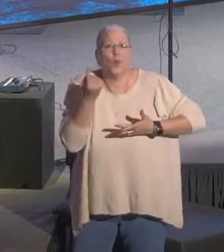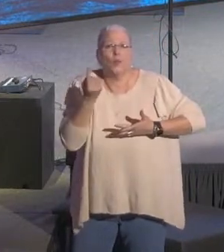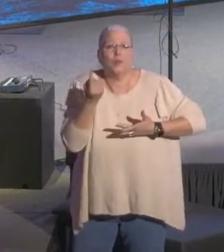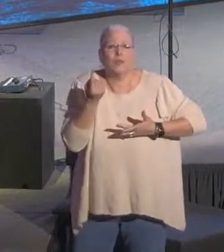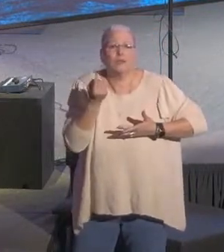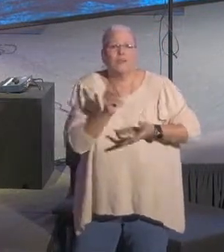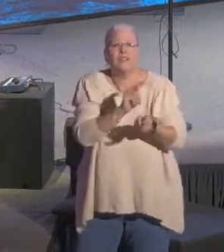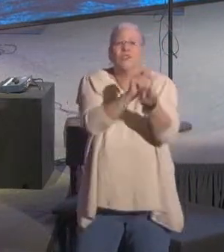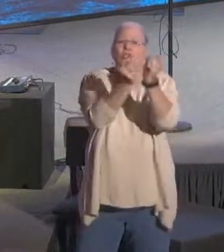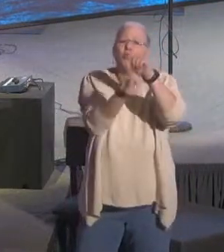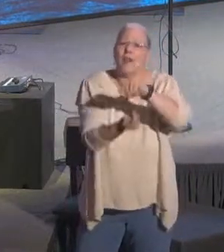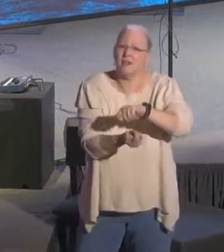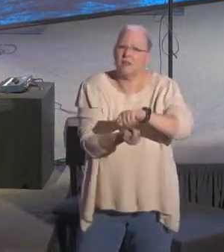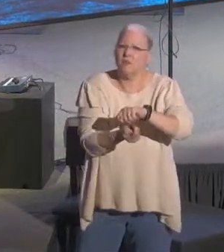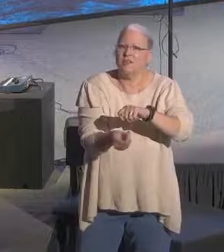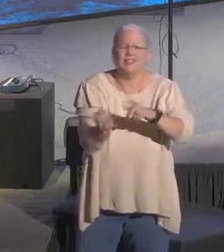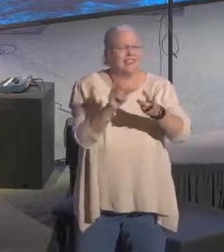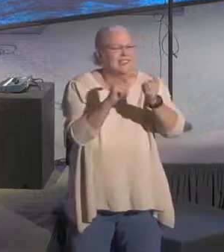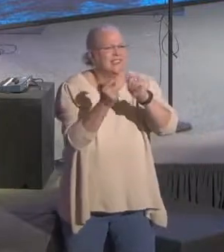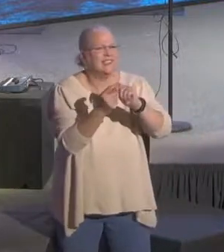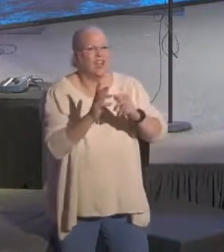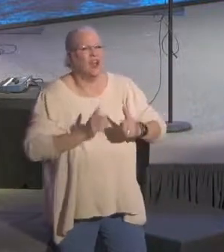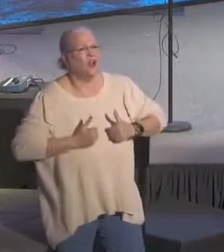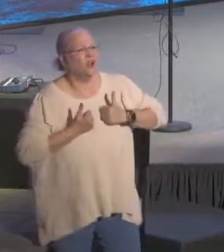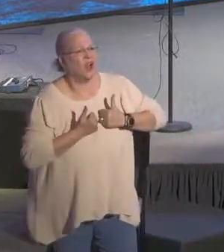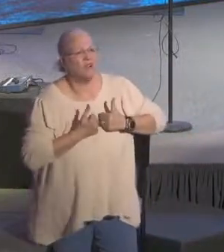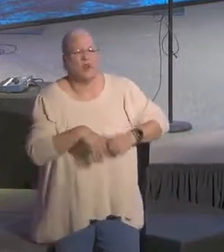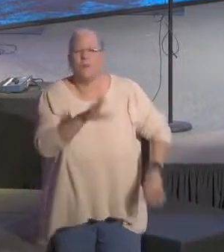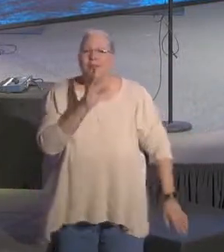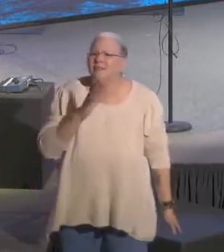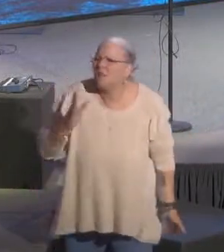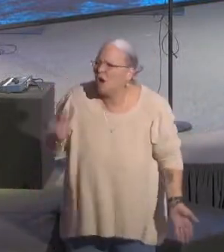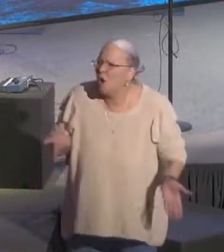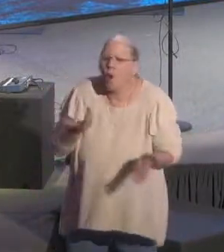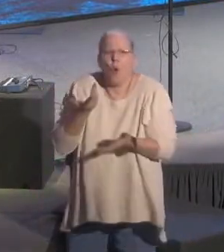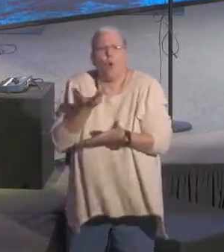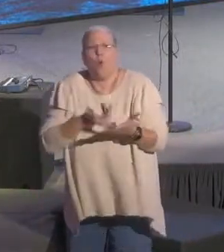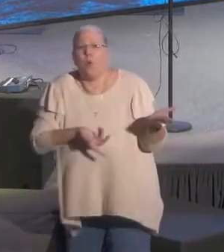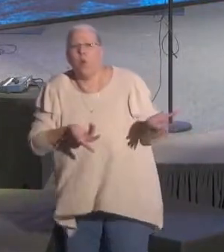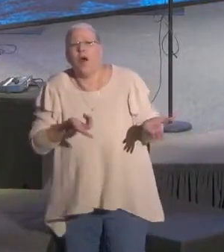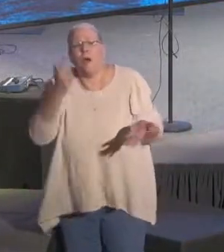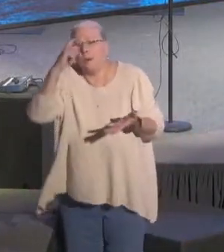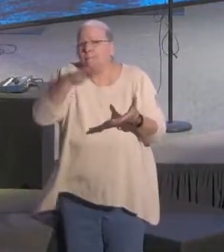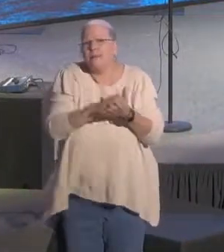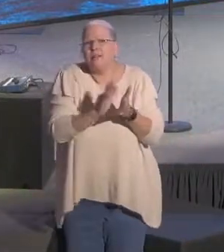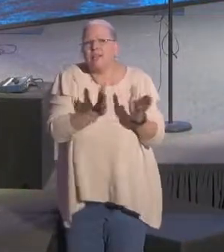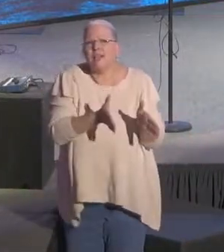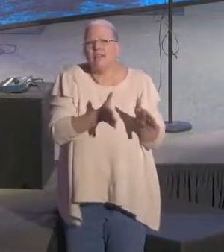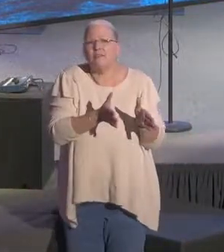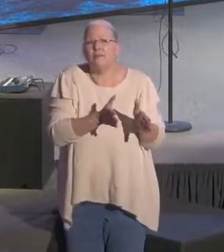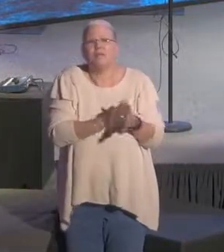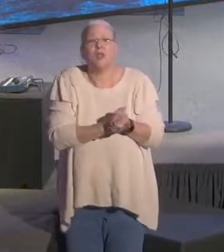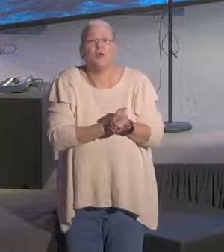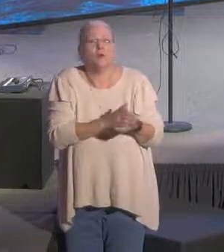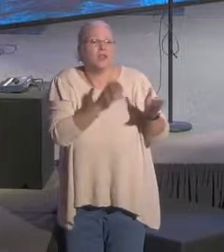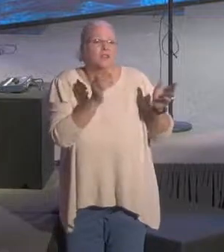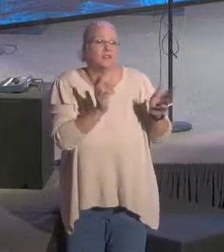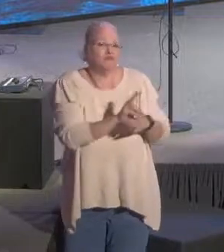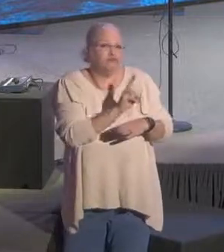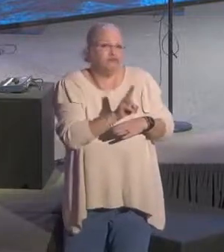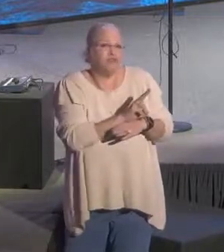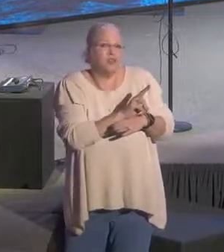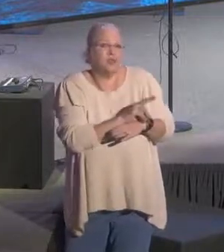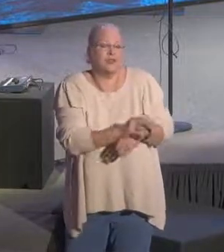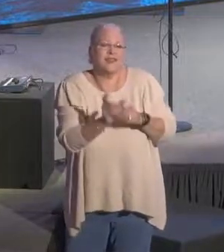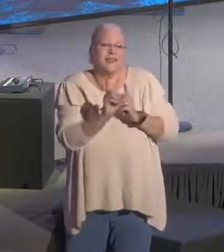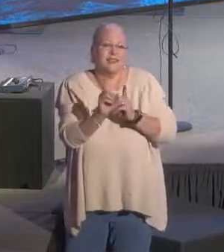transformational. It'll change your life. And we have been talking about what it is that we believe. We've been using the Apostles' Creed as kind